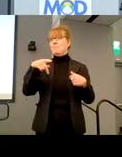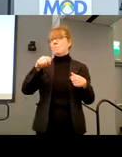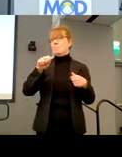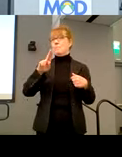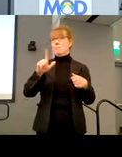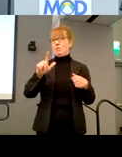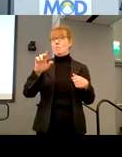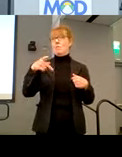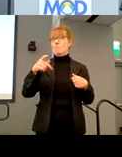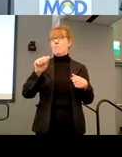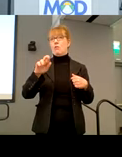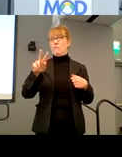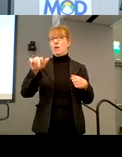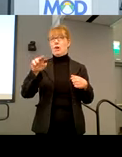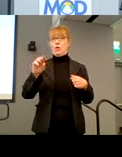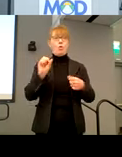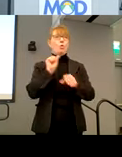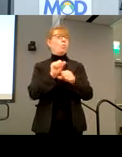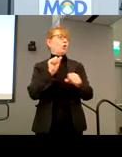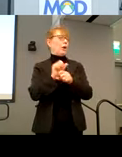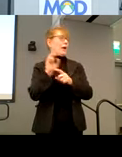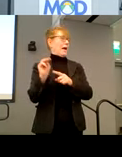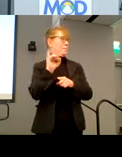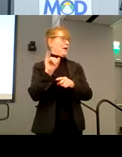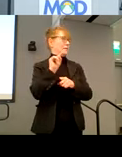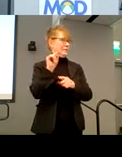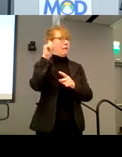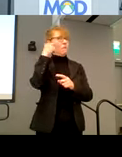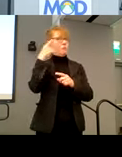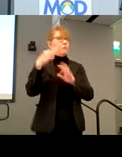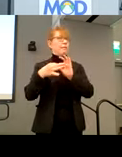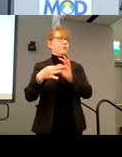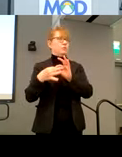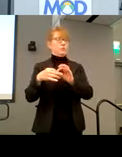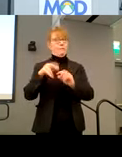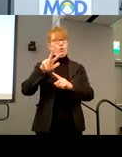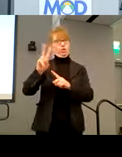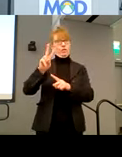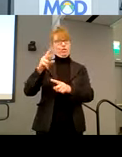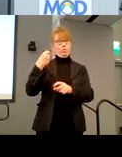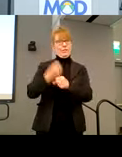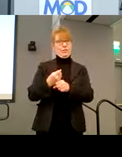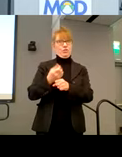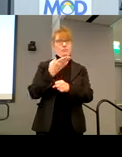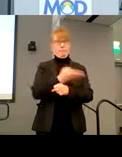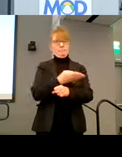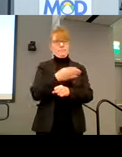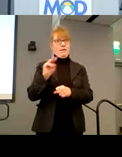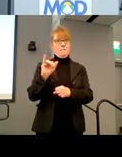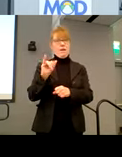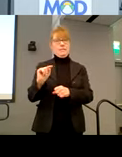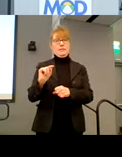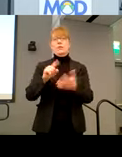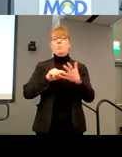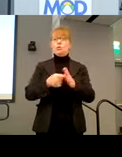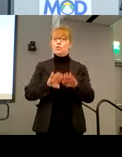work at MIT. do government relations for MIT. I've been there for 32 years and I want to start by saying